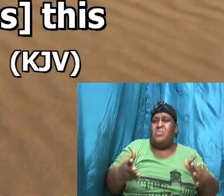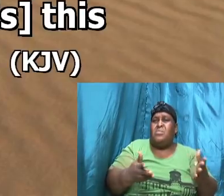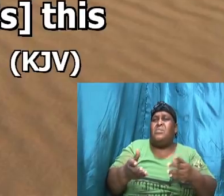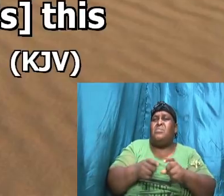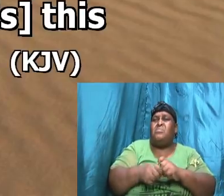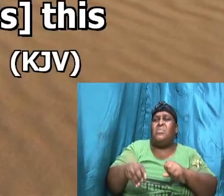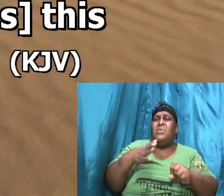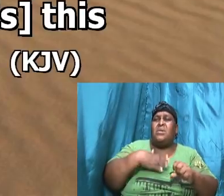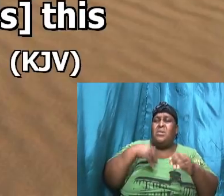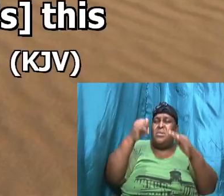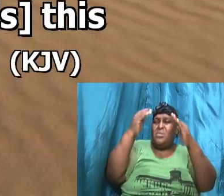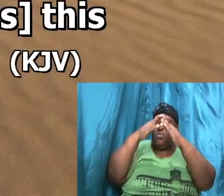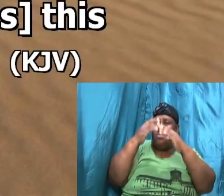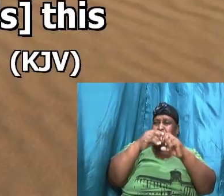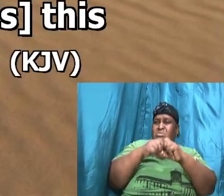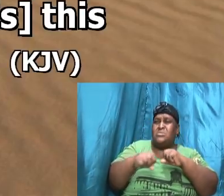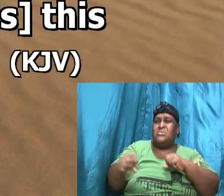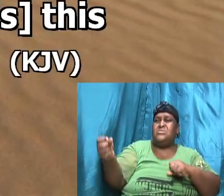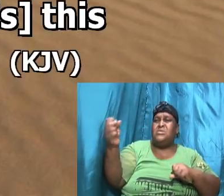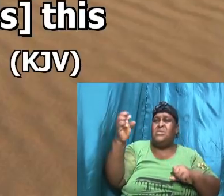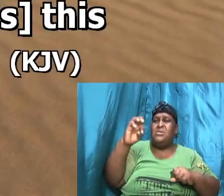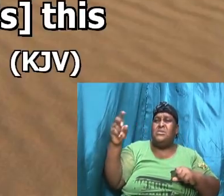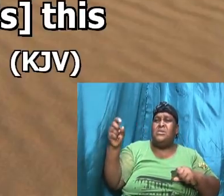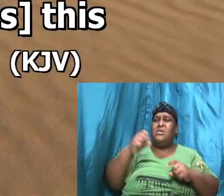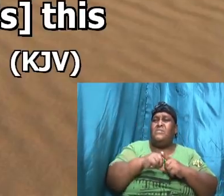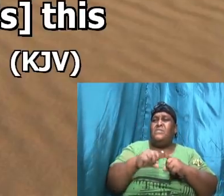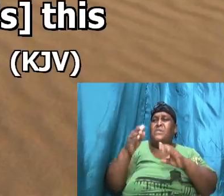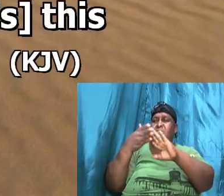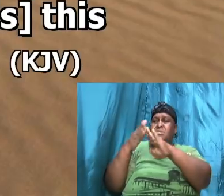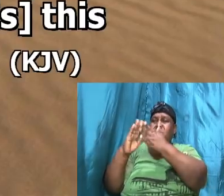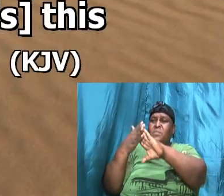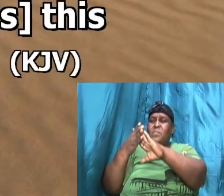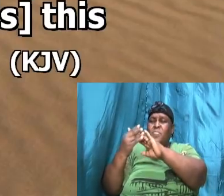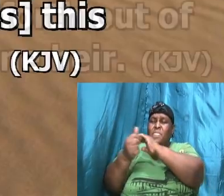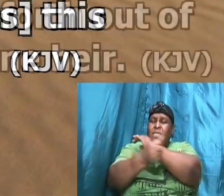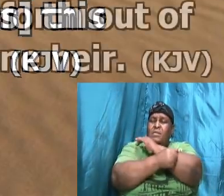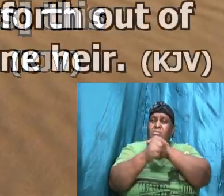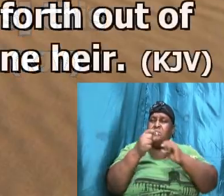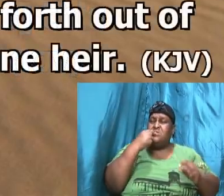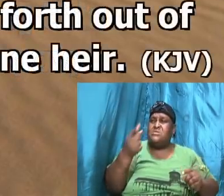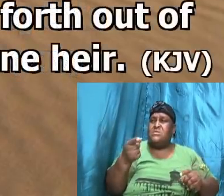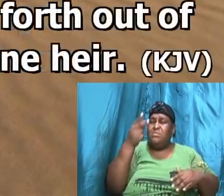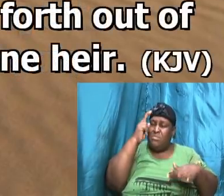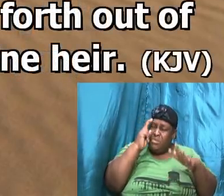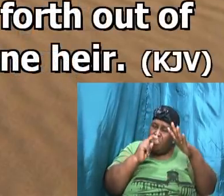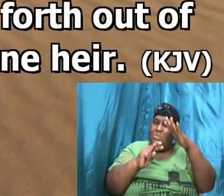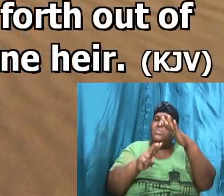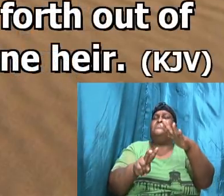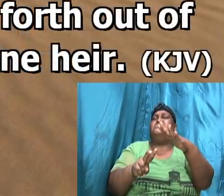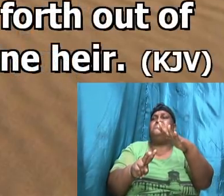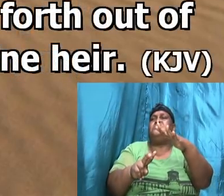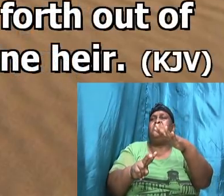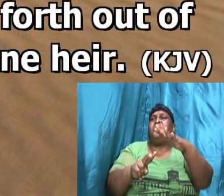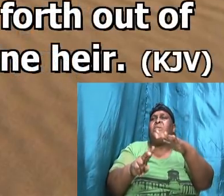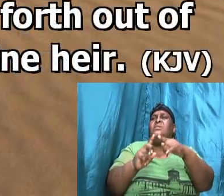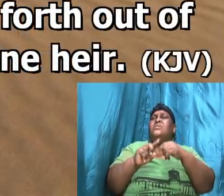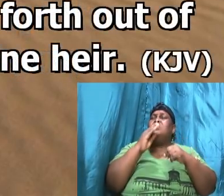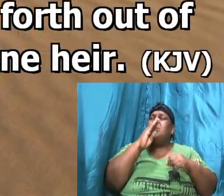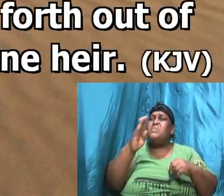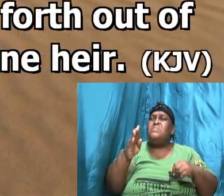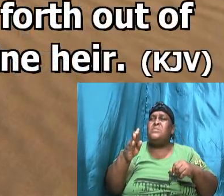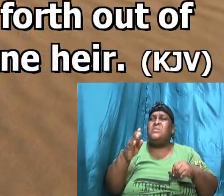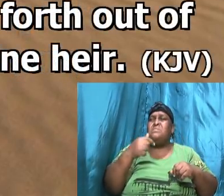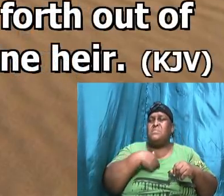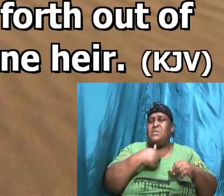this Elisa of Damascus? And Abram said, Behold, to me thou hast given